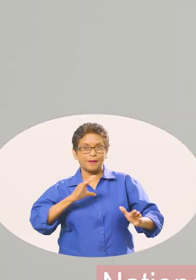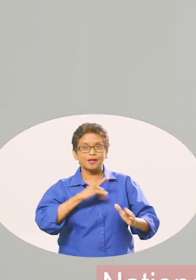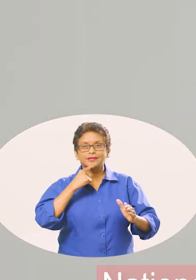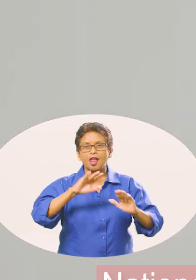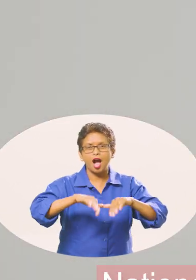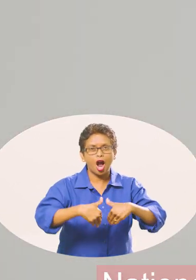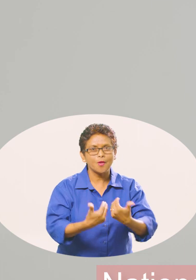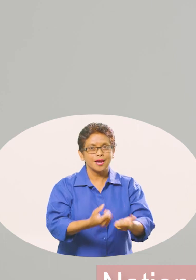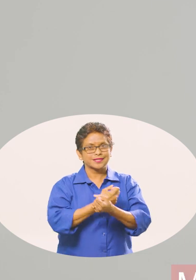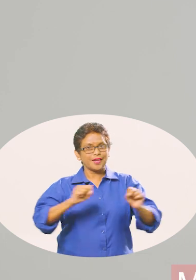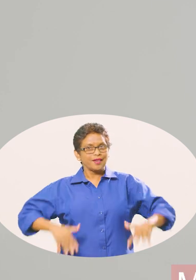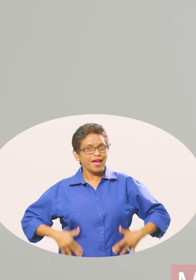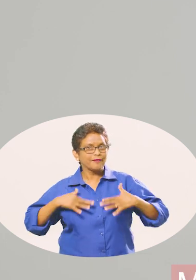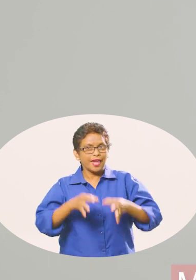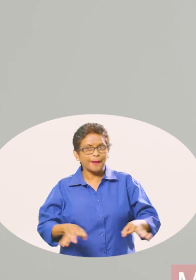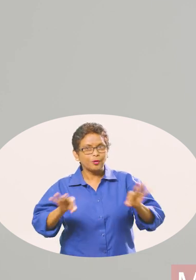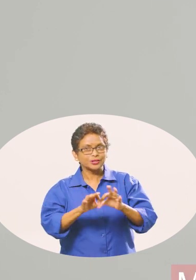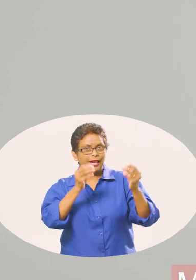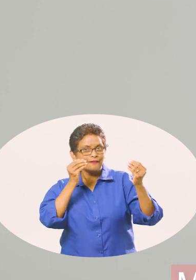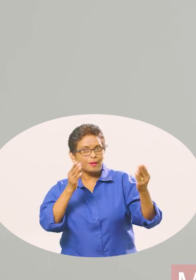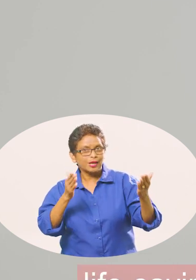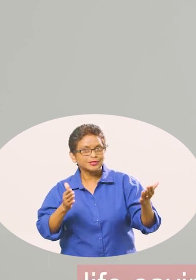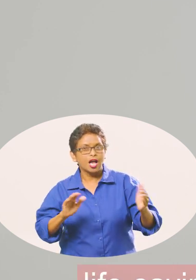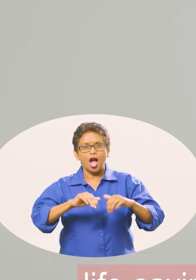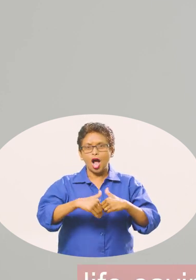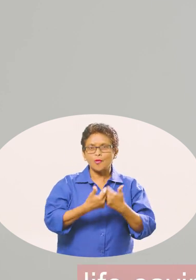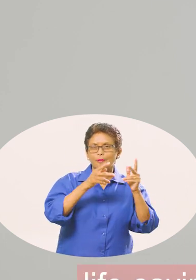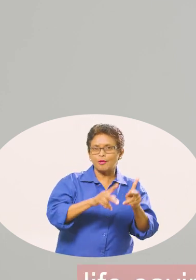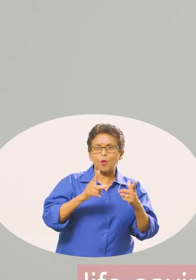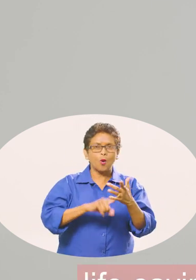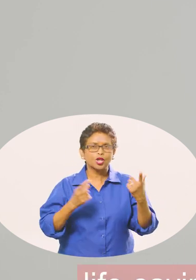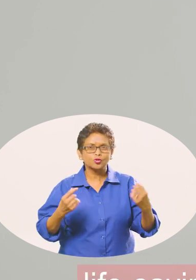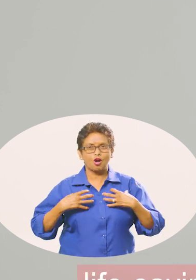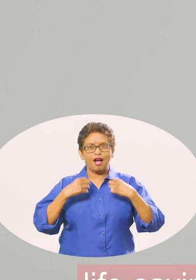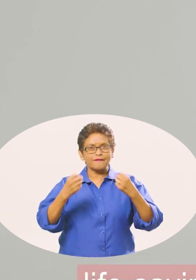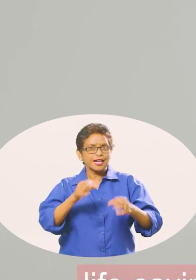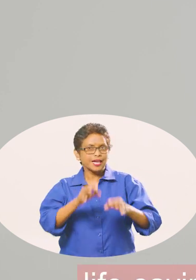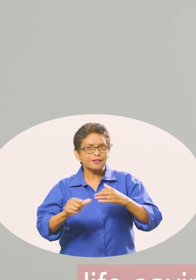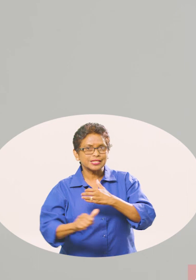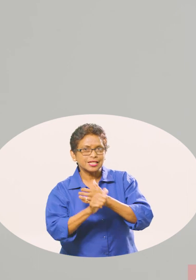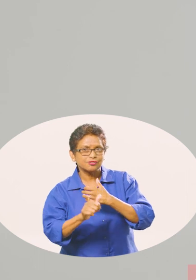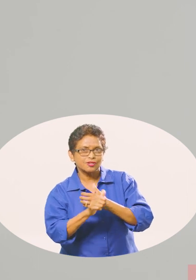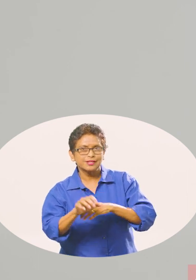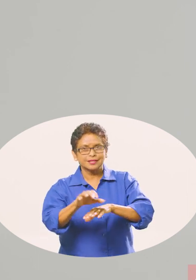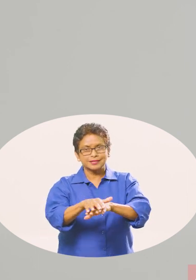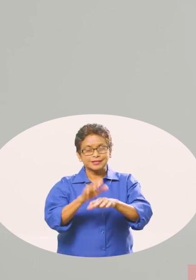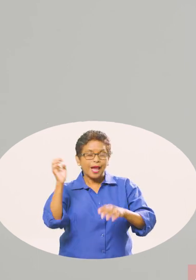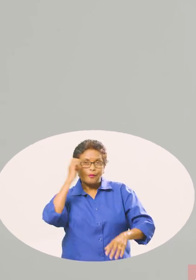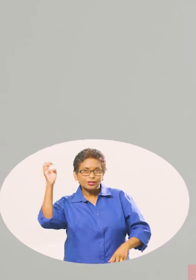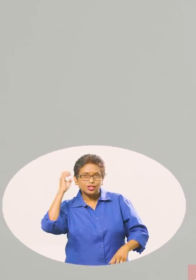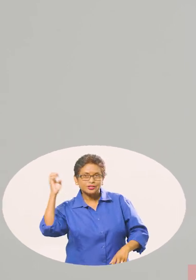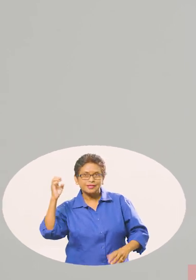Disaster Prevention and Preparedness Multisectoral Committee to bring you life-saving essential information on how to prepare, respond,